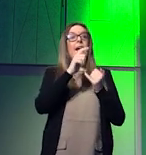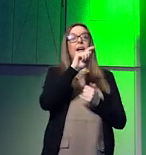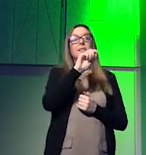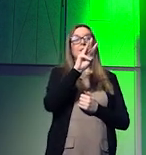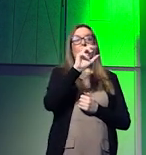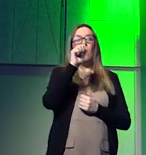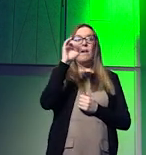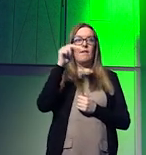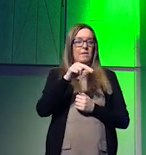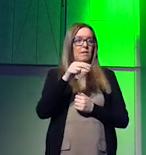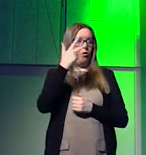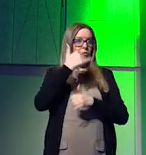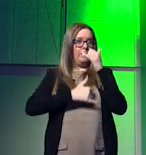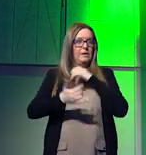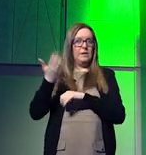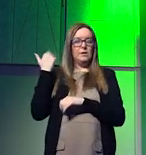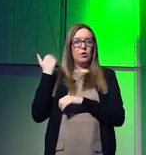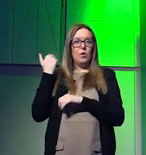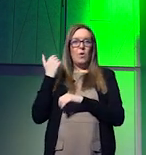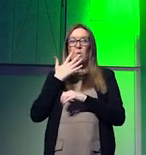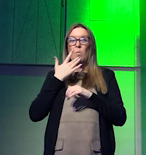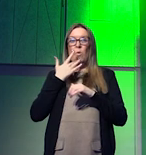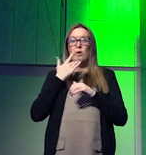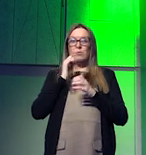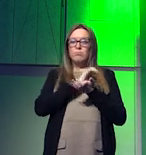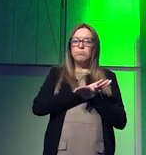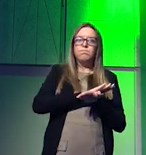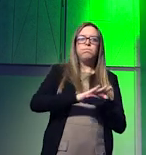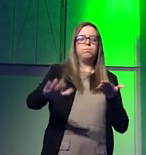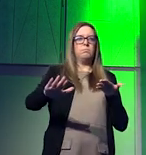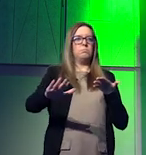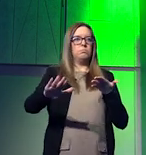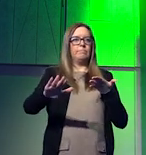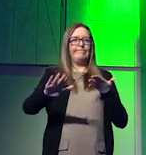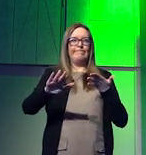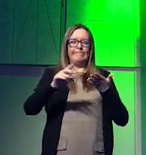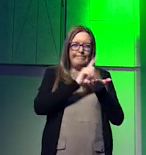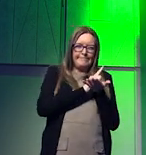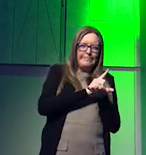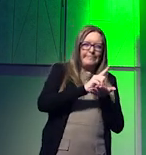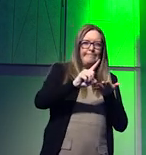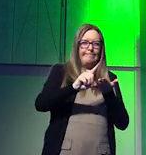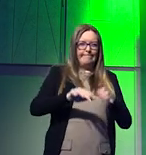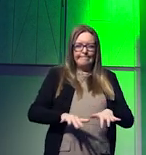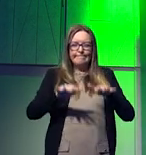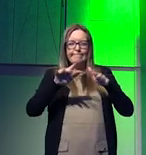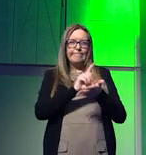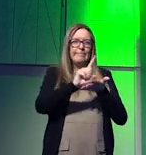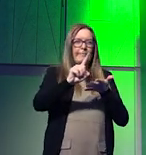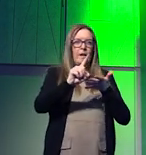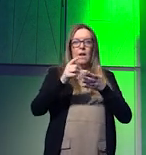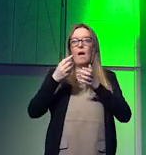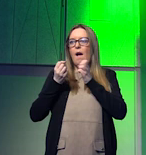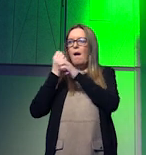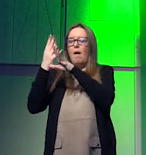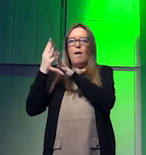saw it about a couple years ago where drought nearly brought the production and manufacturing of semiconductors to a halt